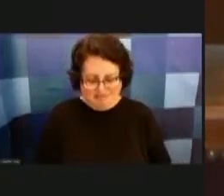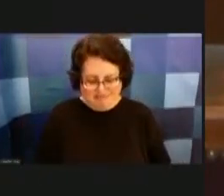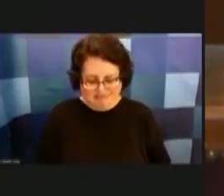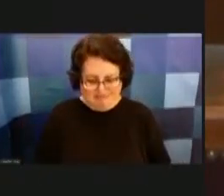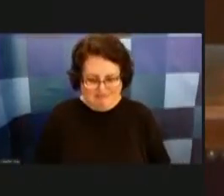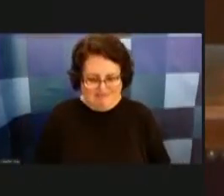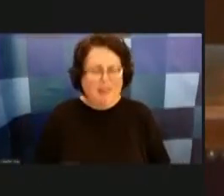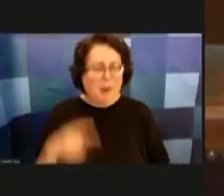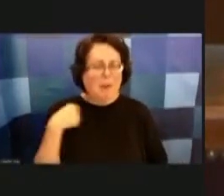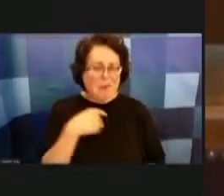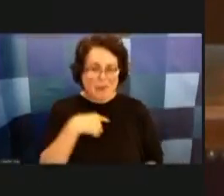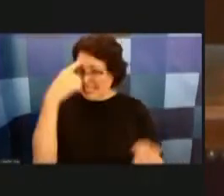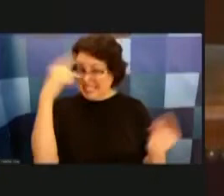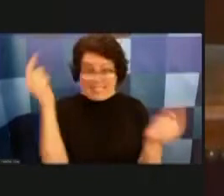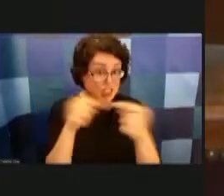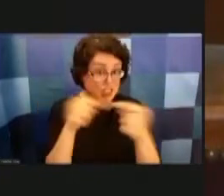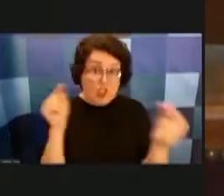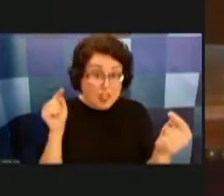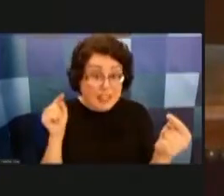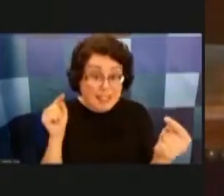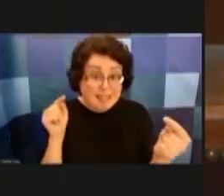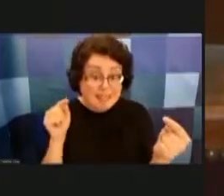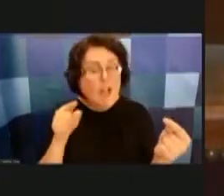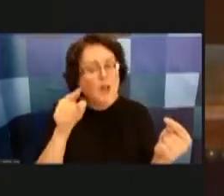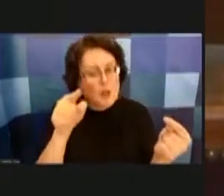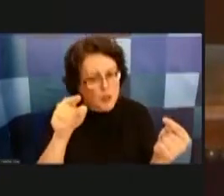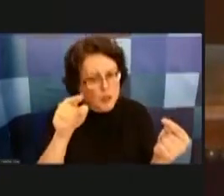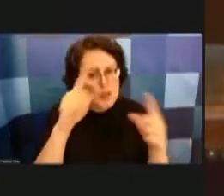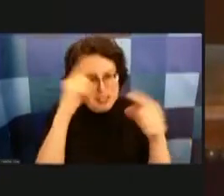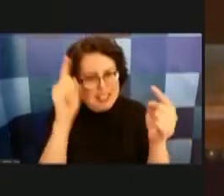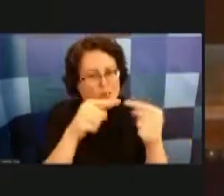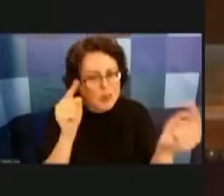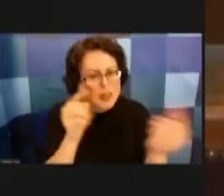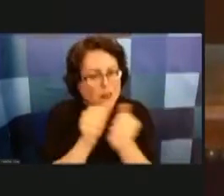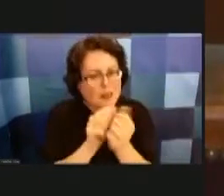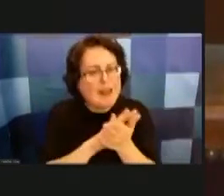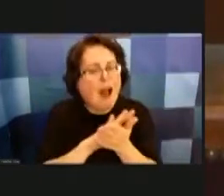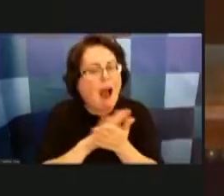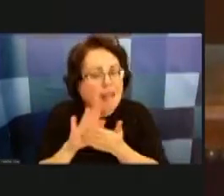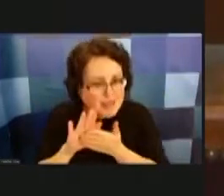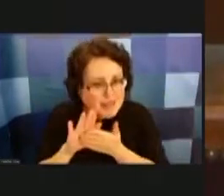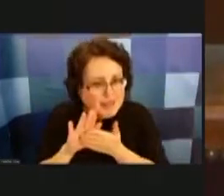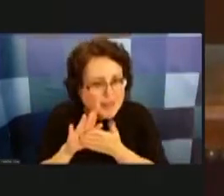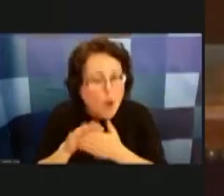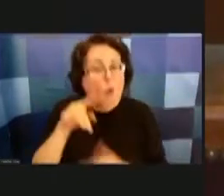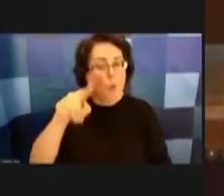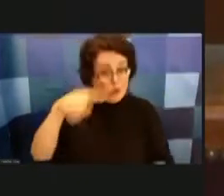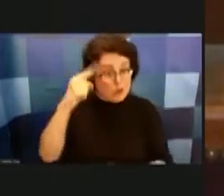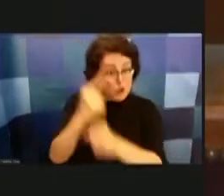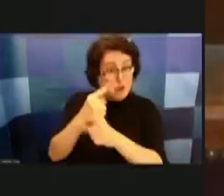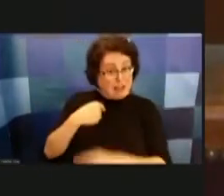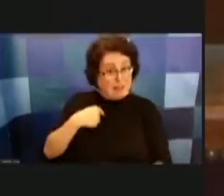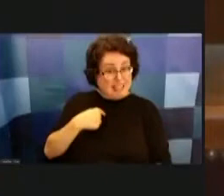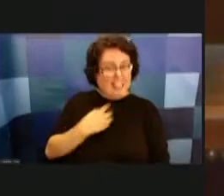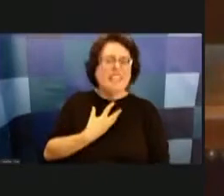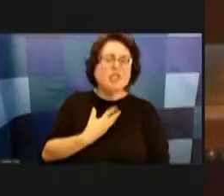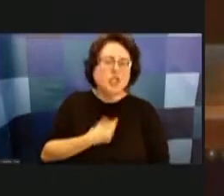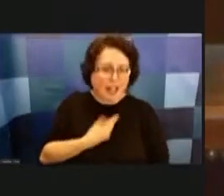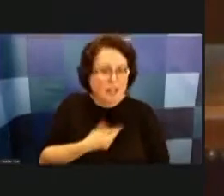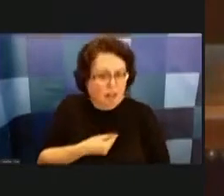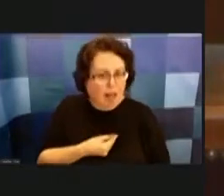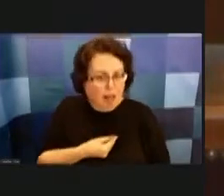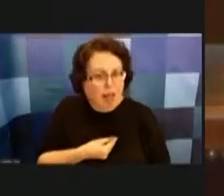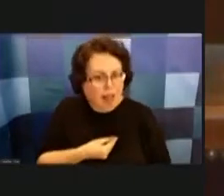disagree you have done it with kindness and you corrected me it's been with kindness and gentleness and um